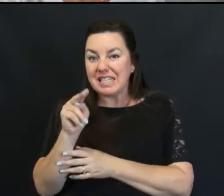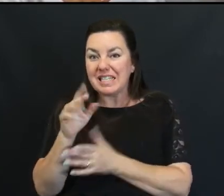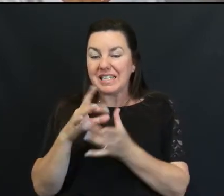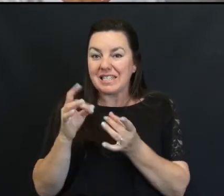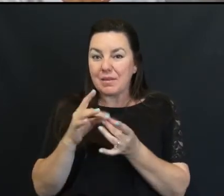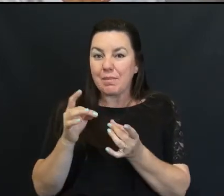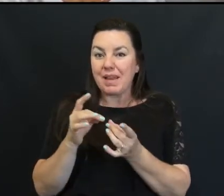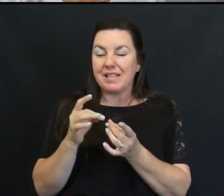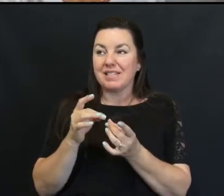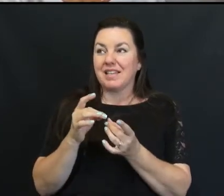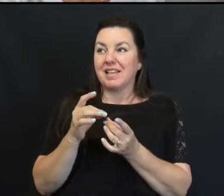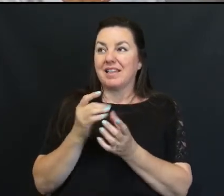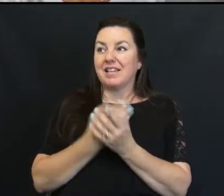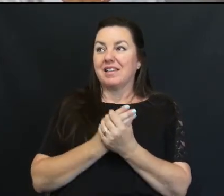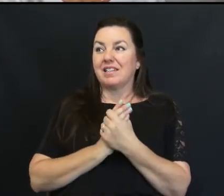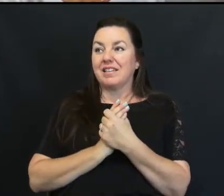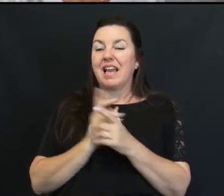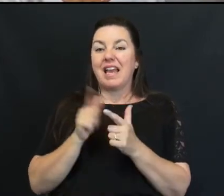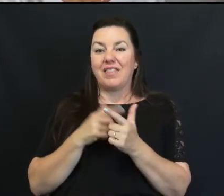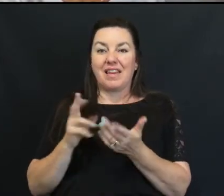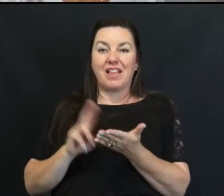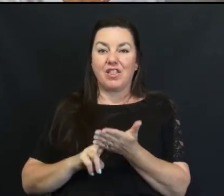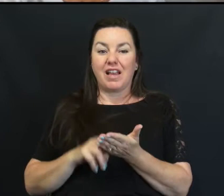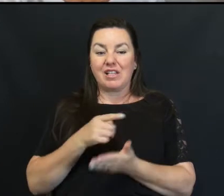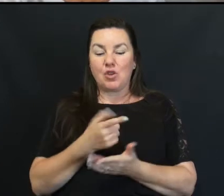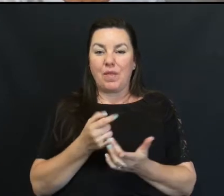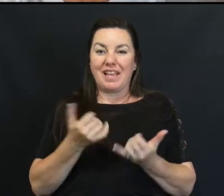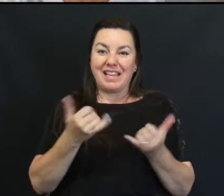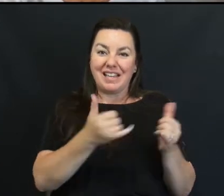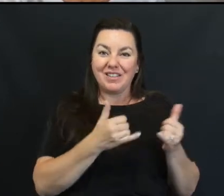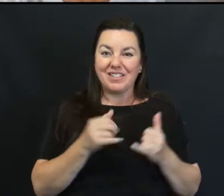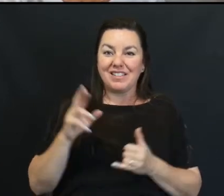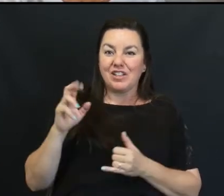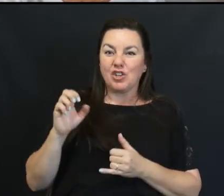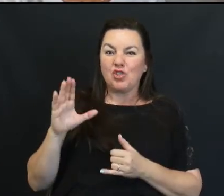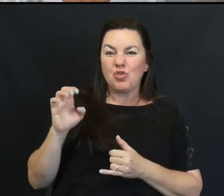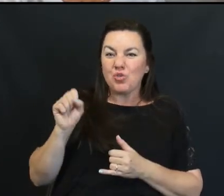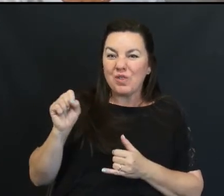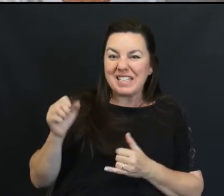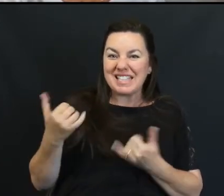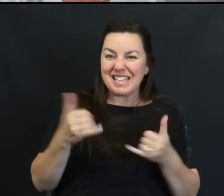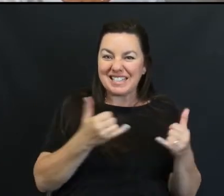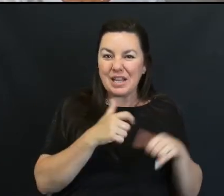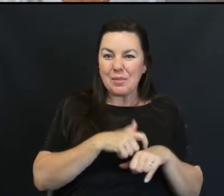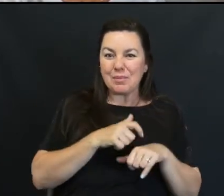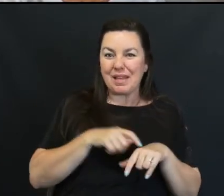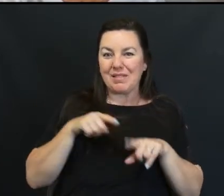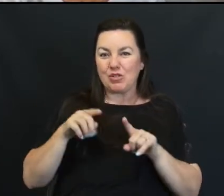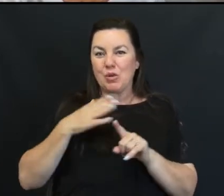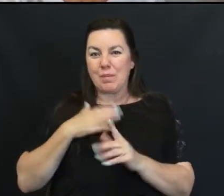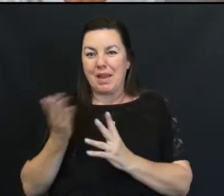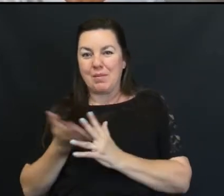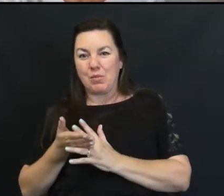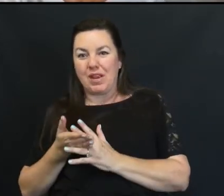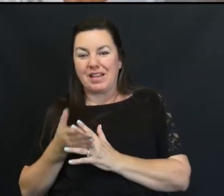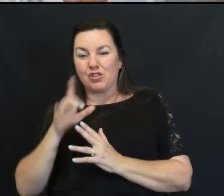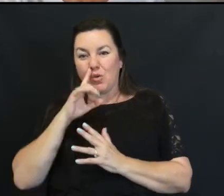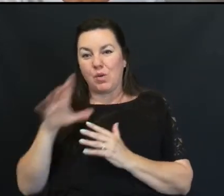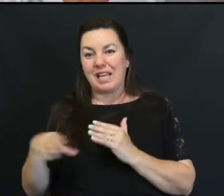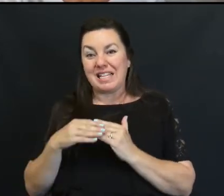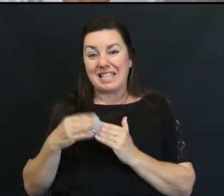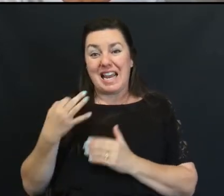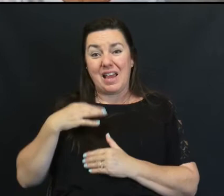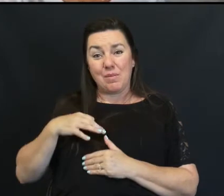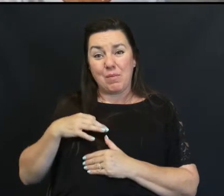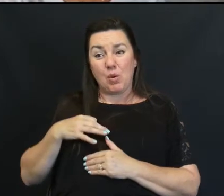message Whoever's message Between that morning Then I log on So they get a little Recessed during that time So it's actually Really been an added bonus Because it's